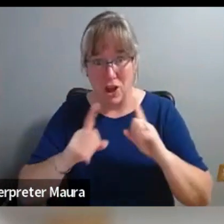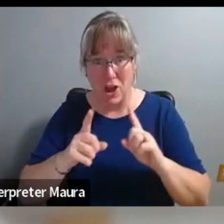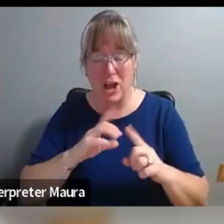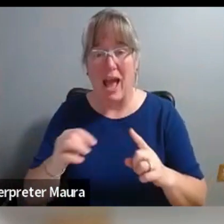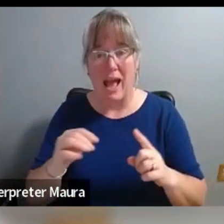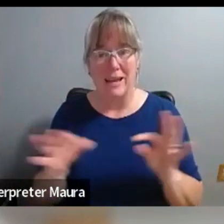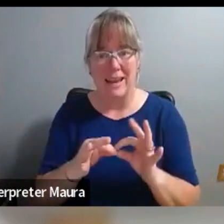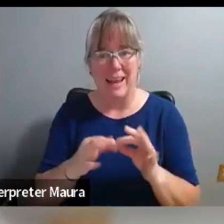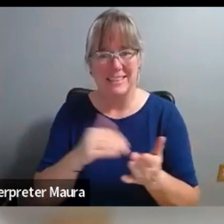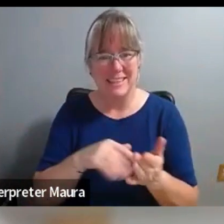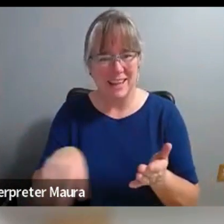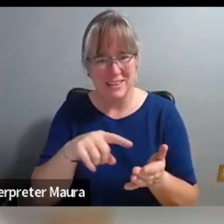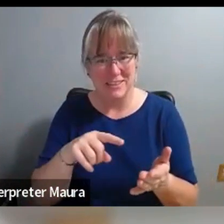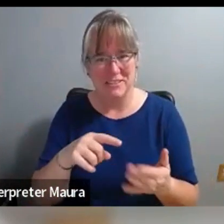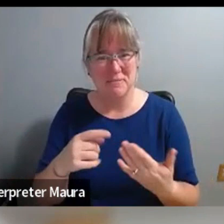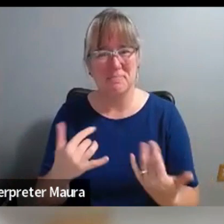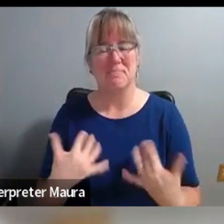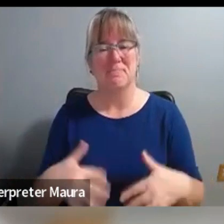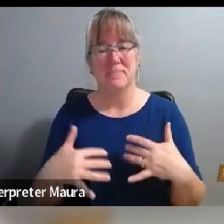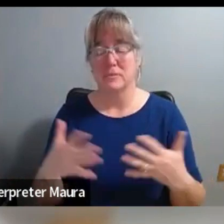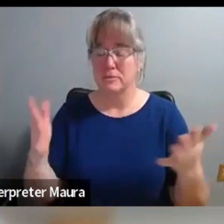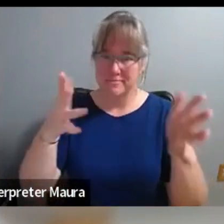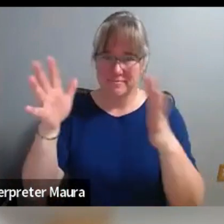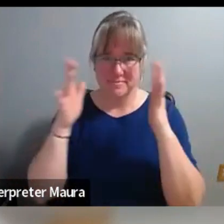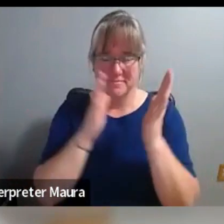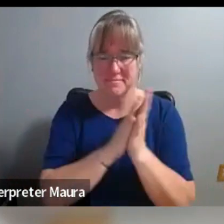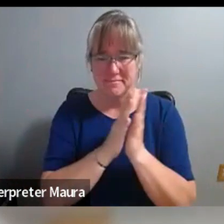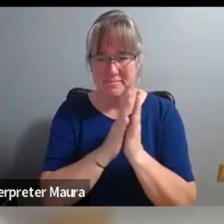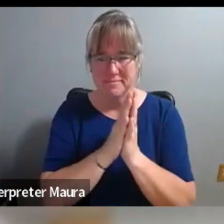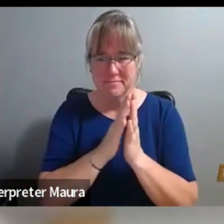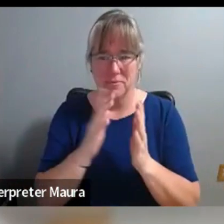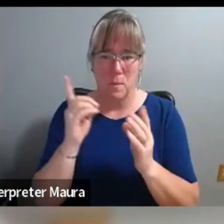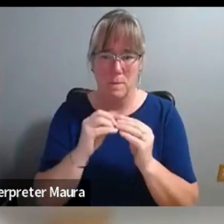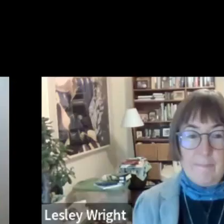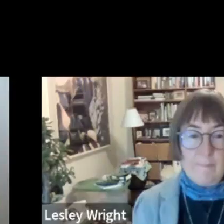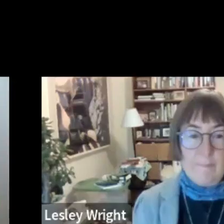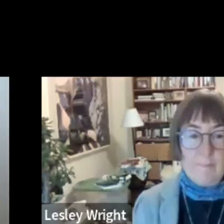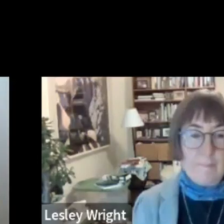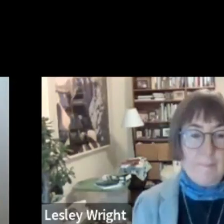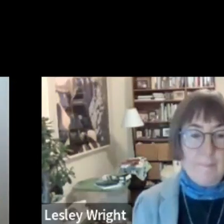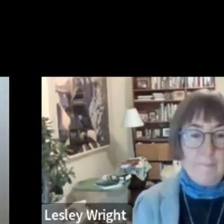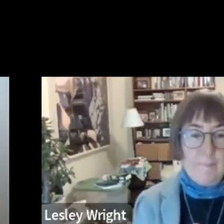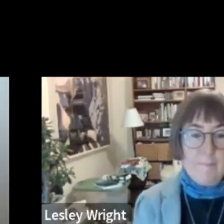event so far. So please join me by unmuting and clap and cheer loudly.